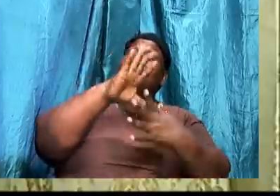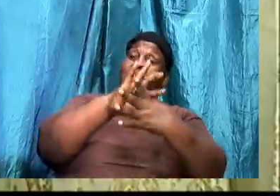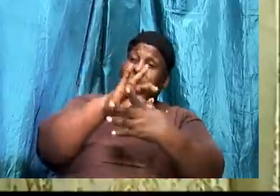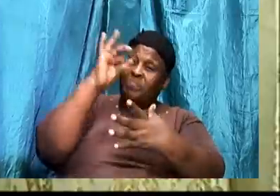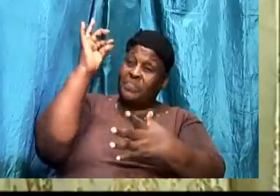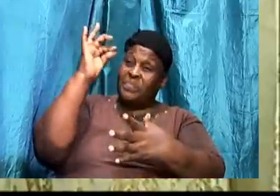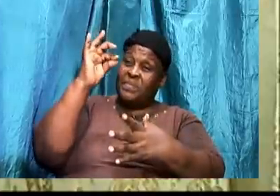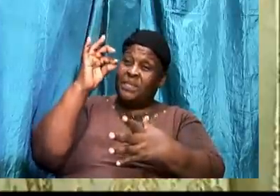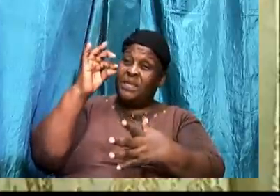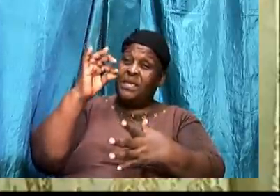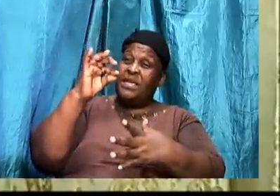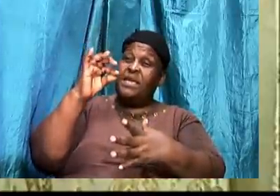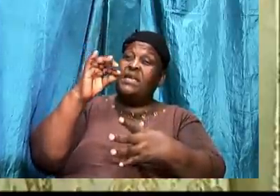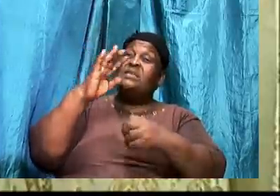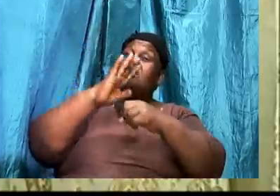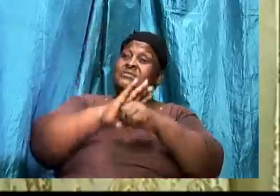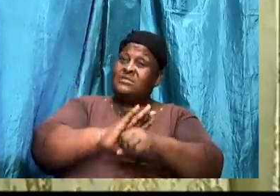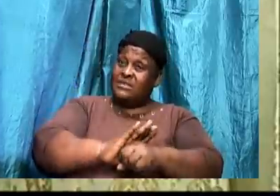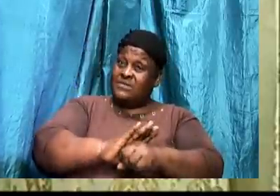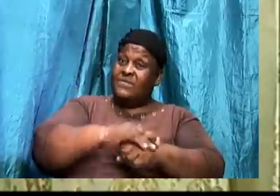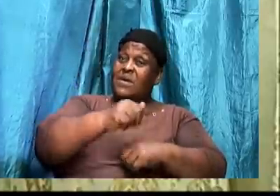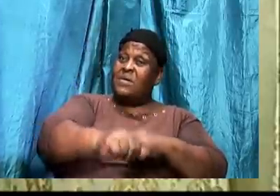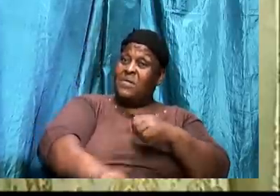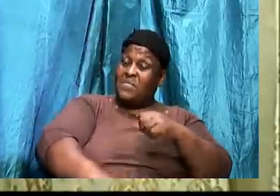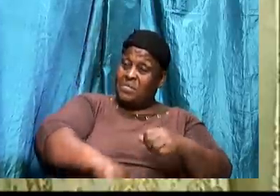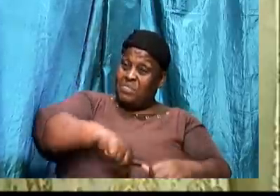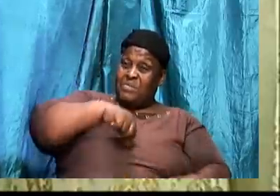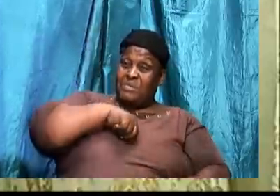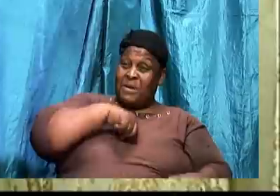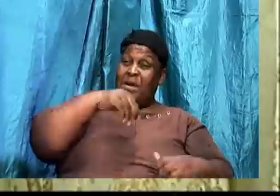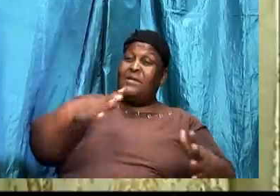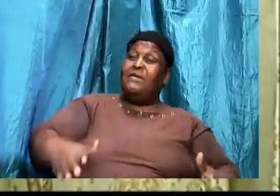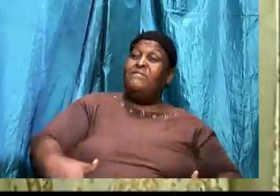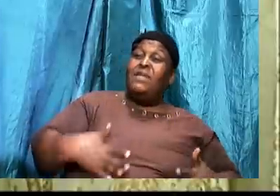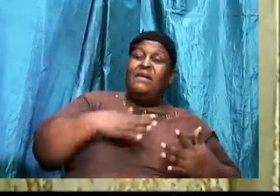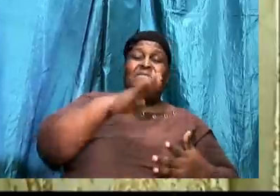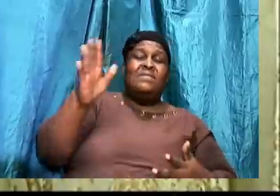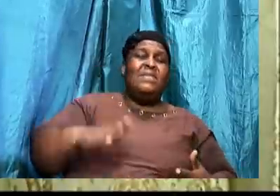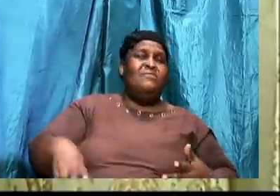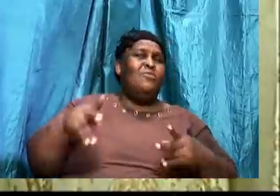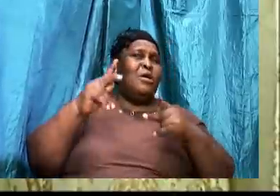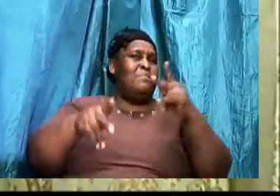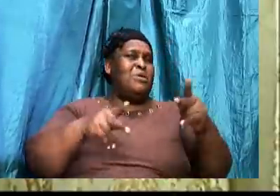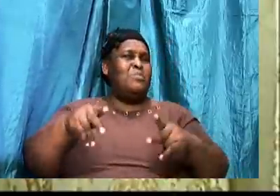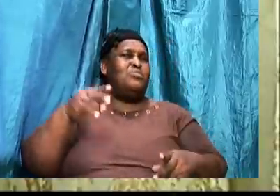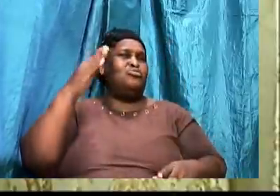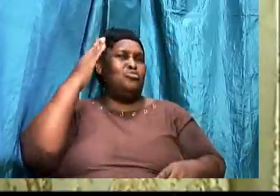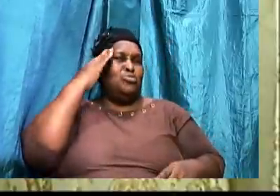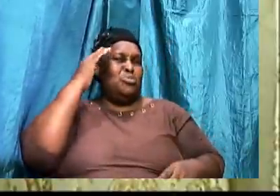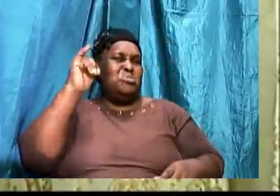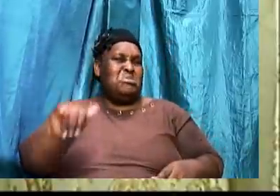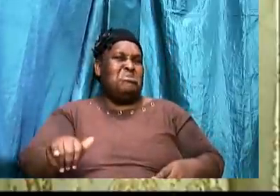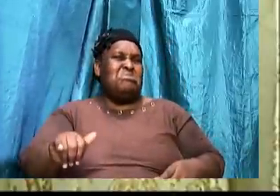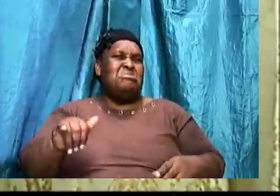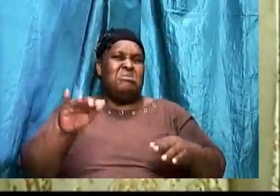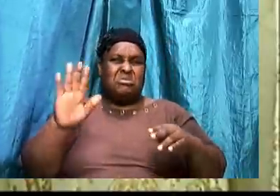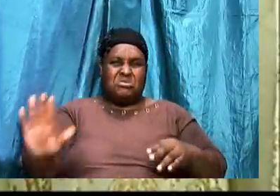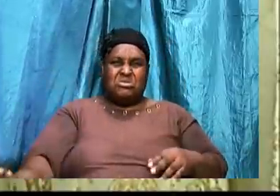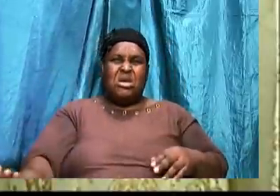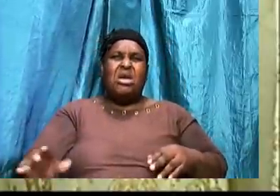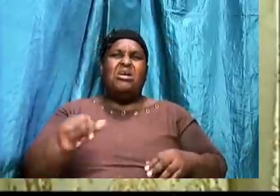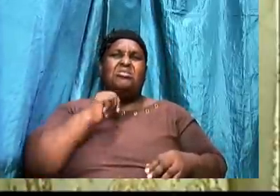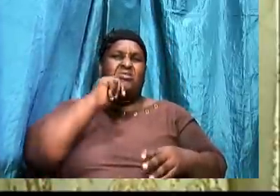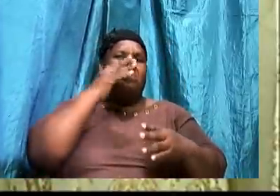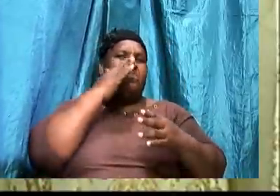And then he satisfied. The pride of life. he did not want. Persis to know. That the child. Was not Uriah's